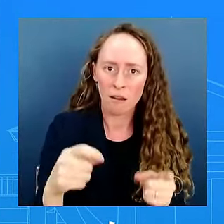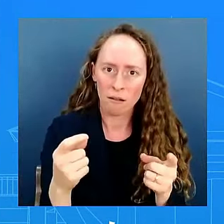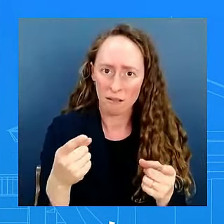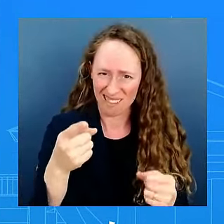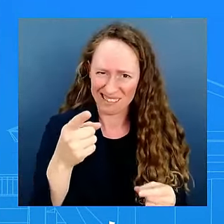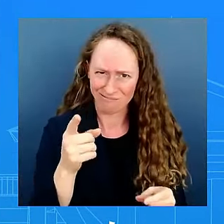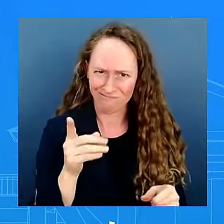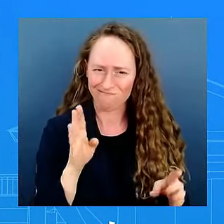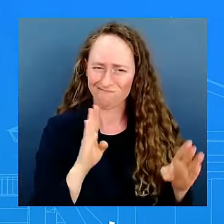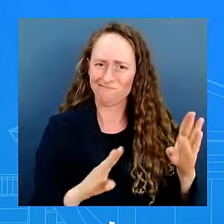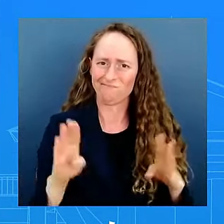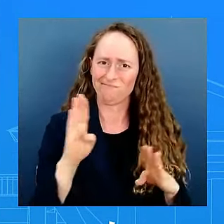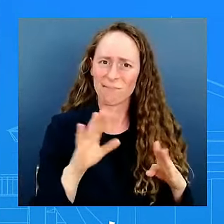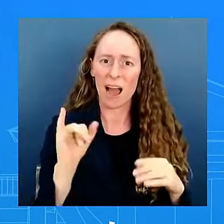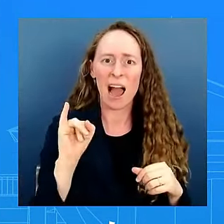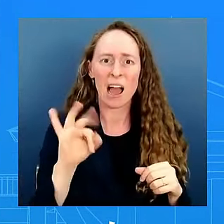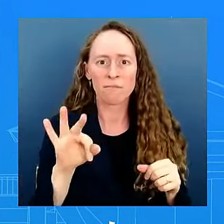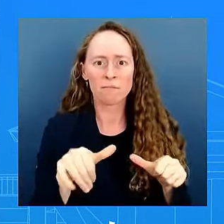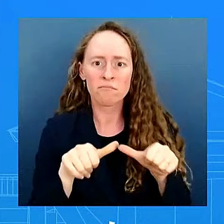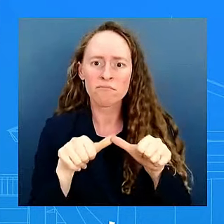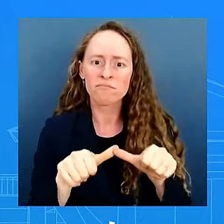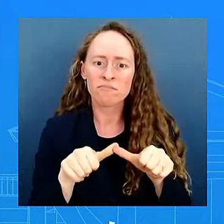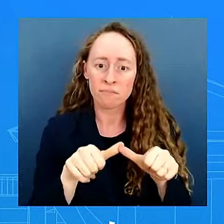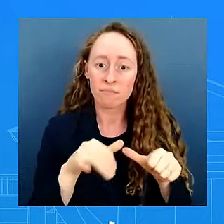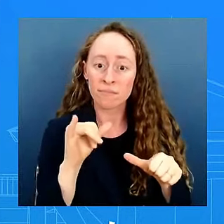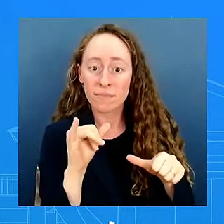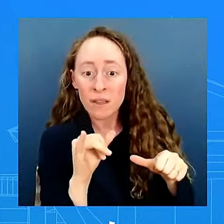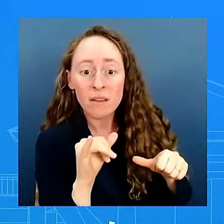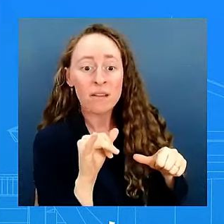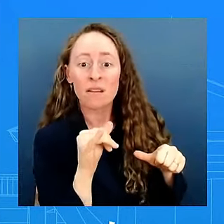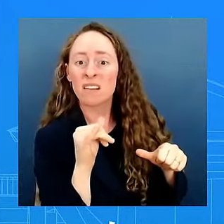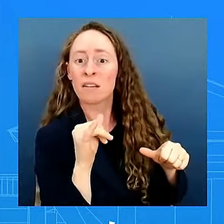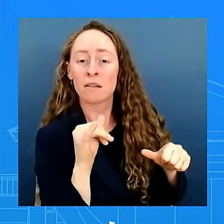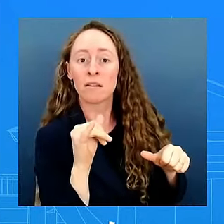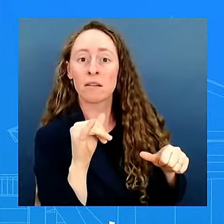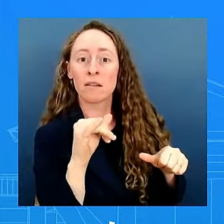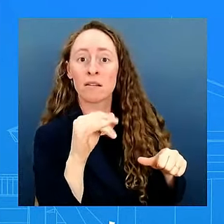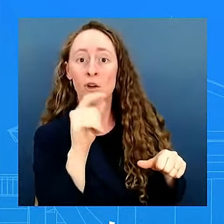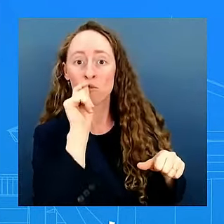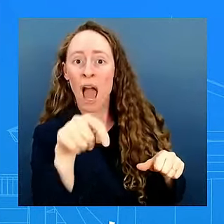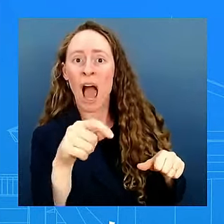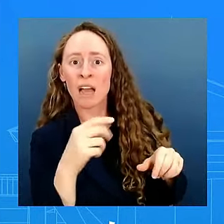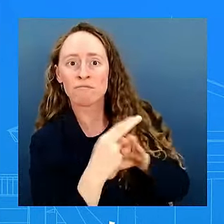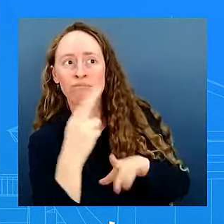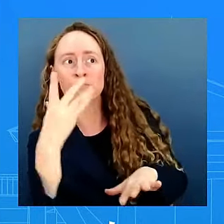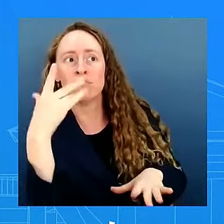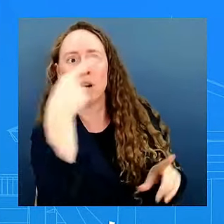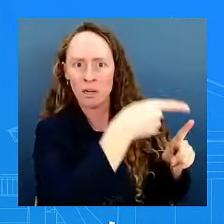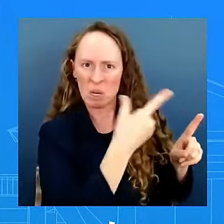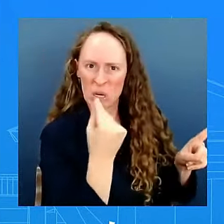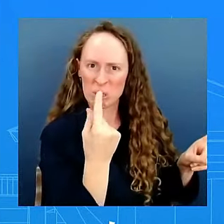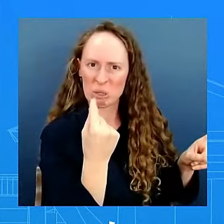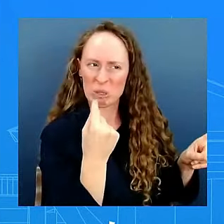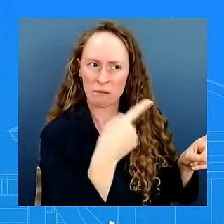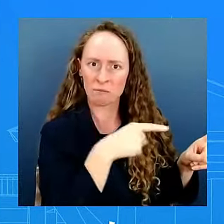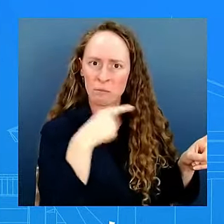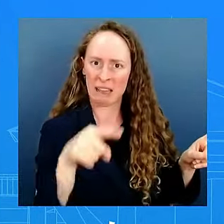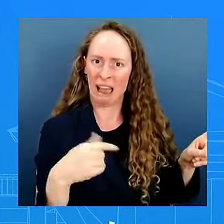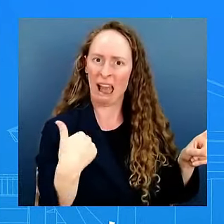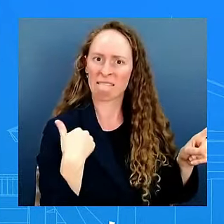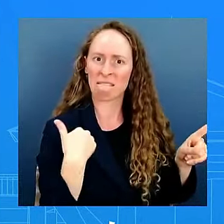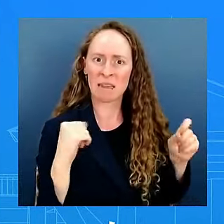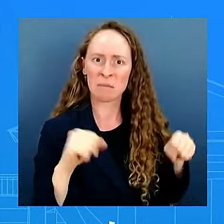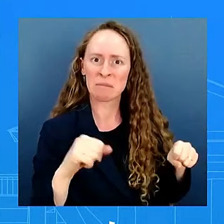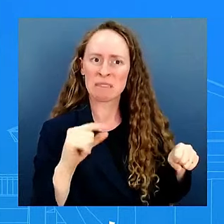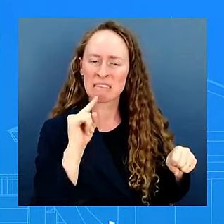escalation with the nuclear power i'm i'm not going to get into hypotheticals here we're going to call it out oh you